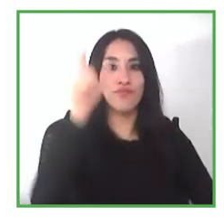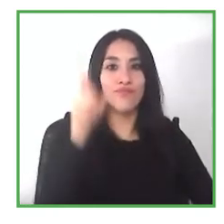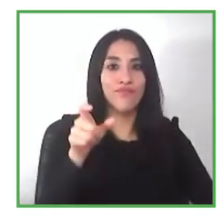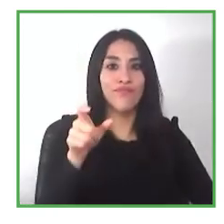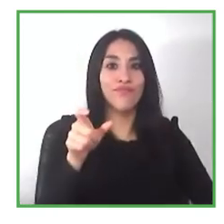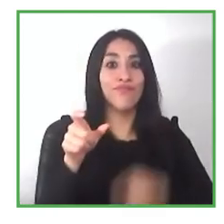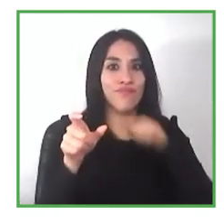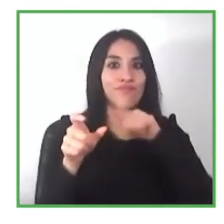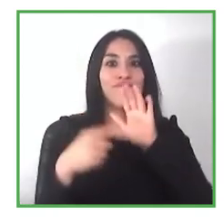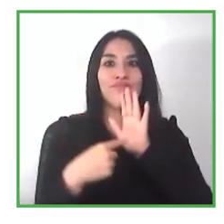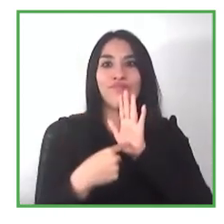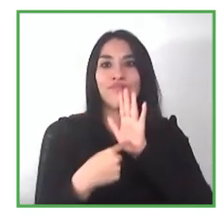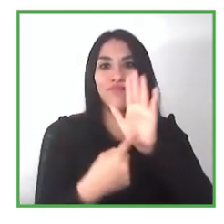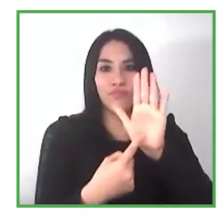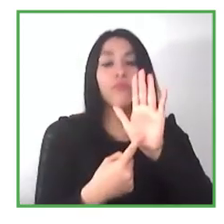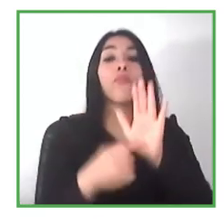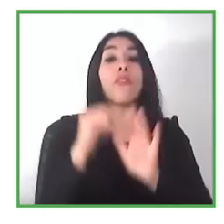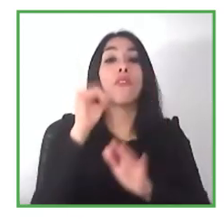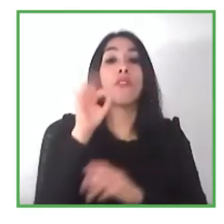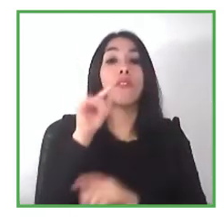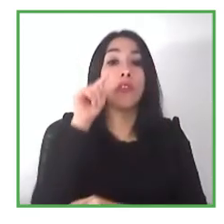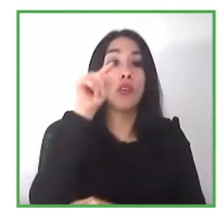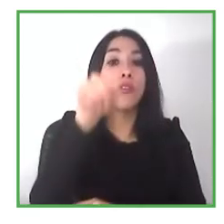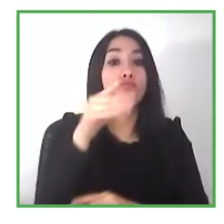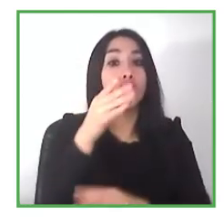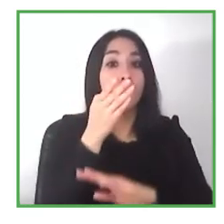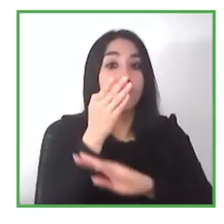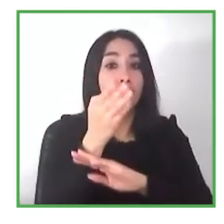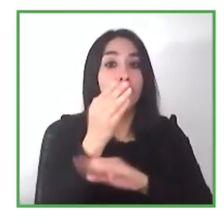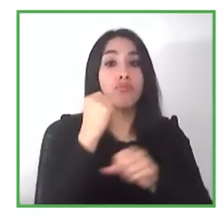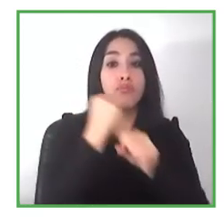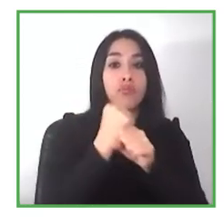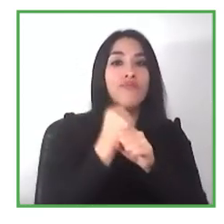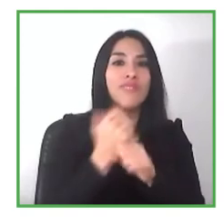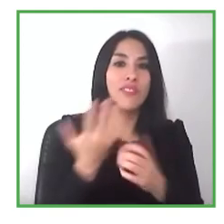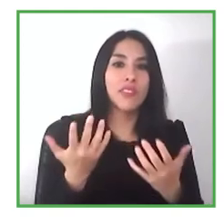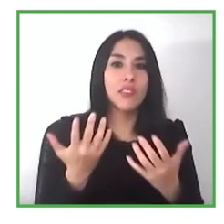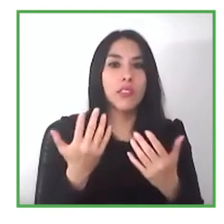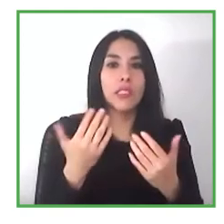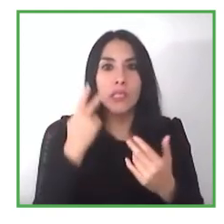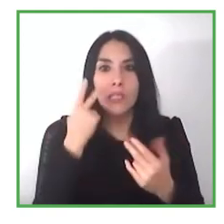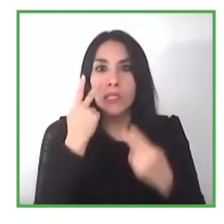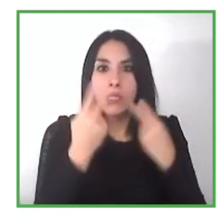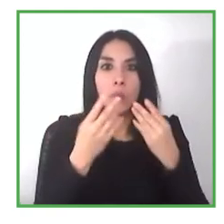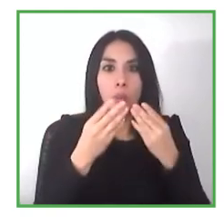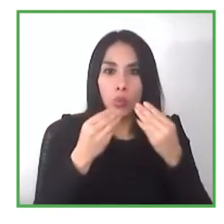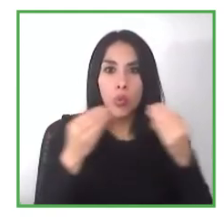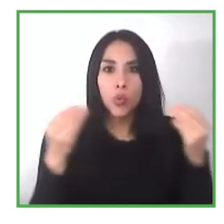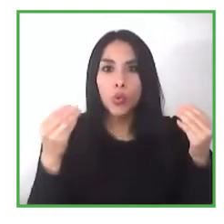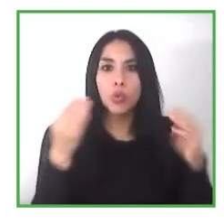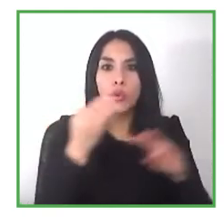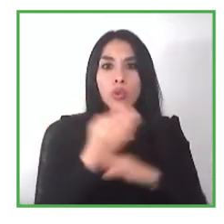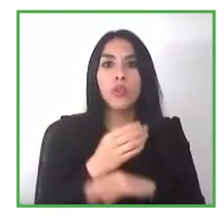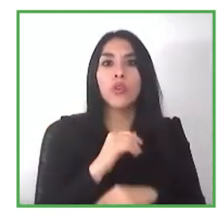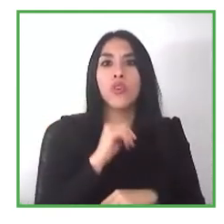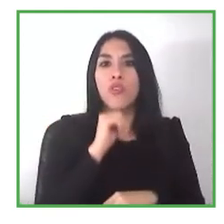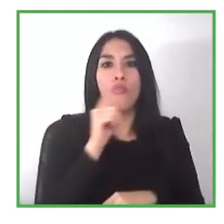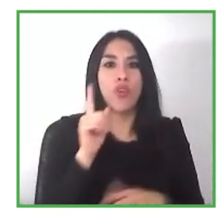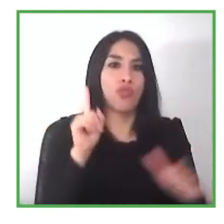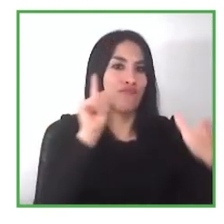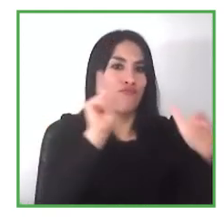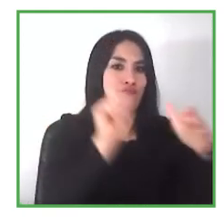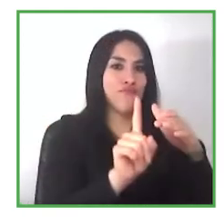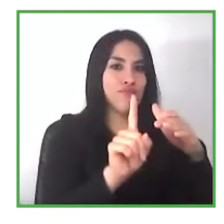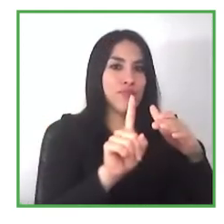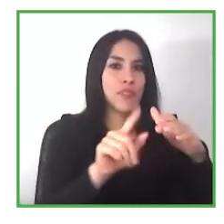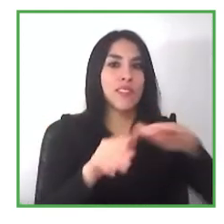outside and not being included and sometimes employers will talk about health and safety issues or you know